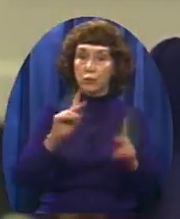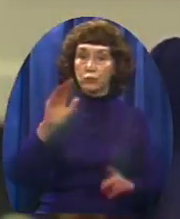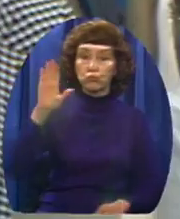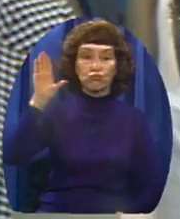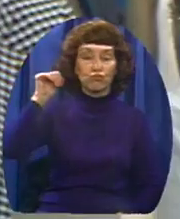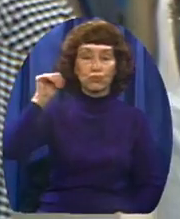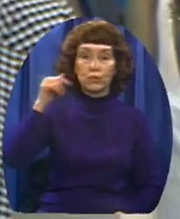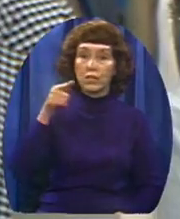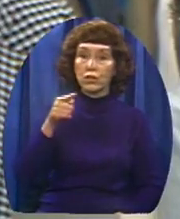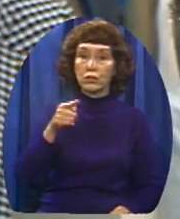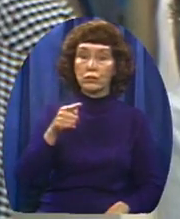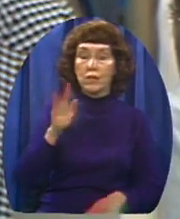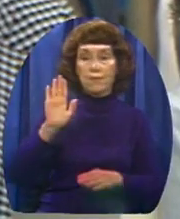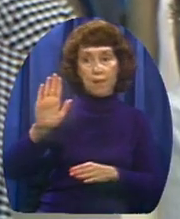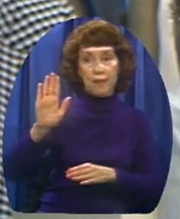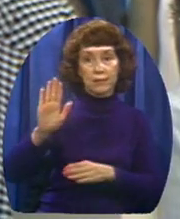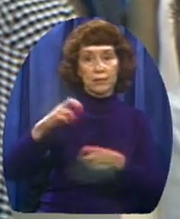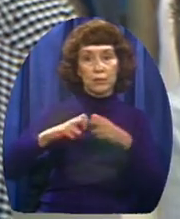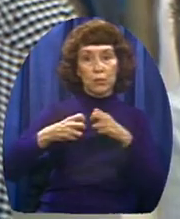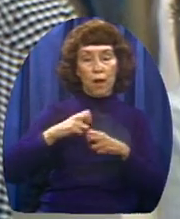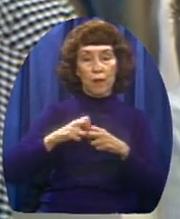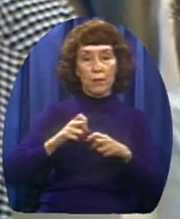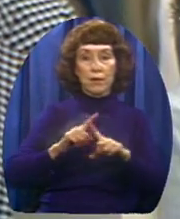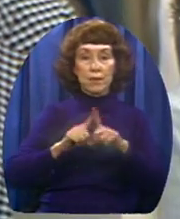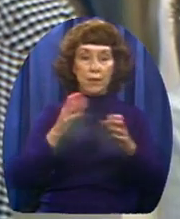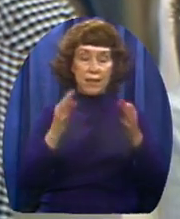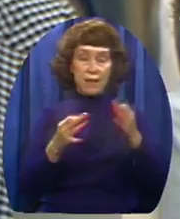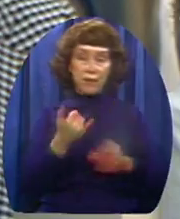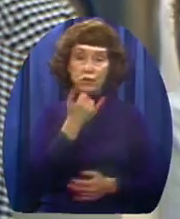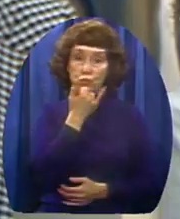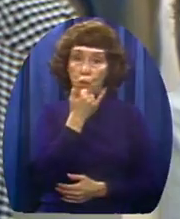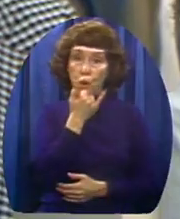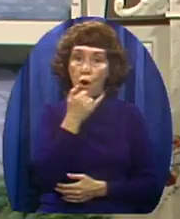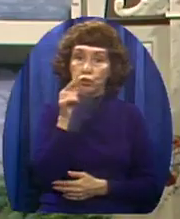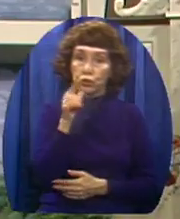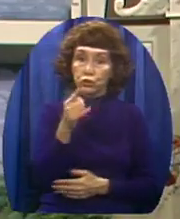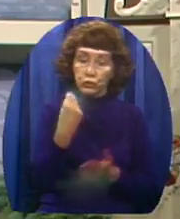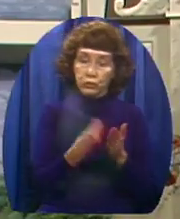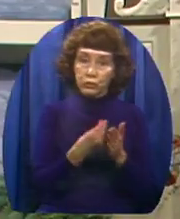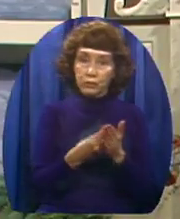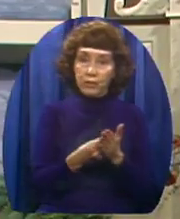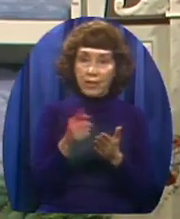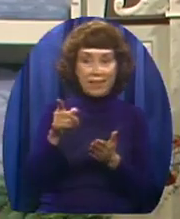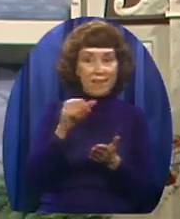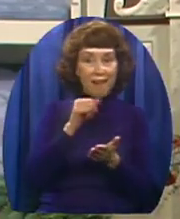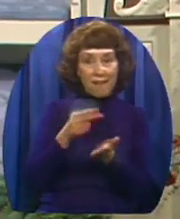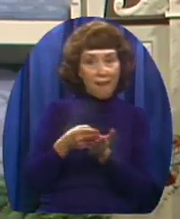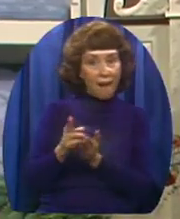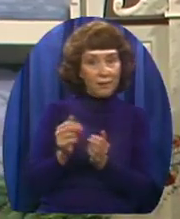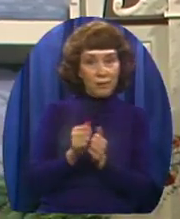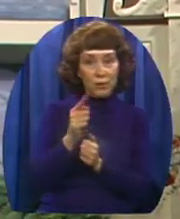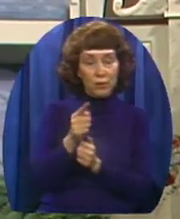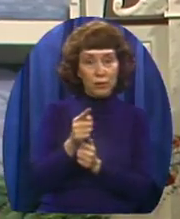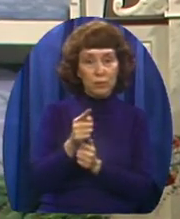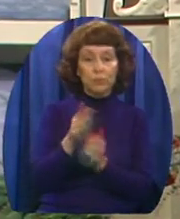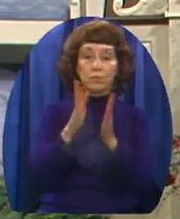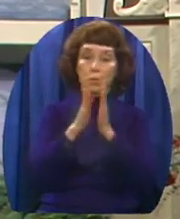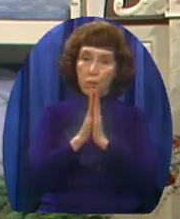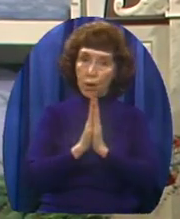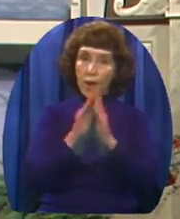God And if he's wronged you financially And he won't be honest about it Pray for him Ask God to speak to him